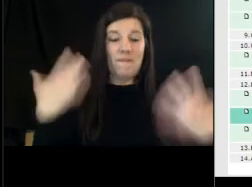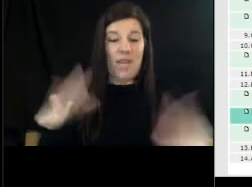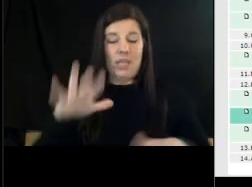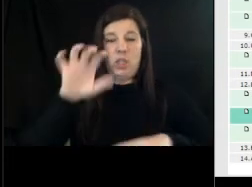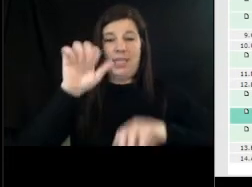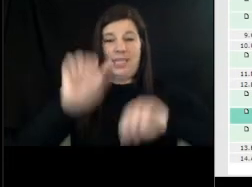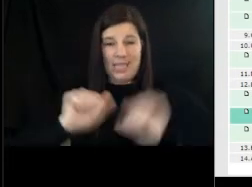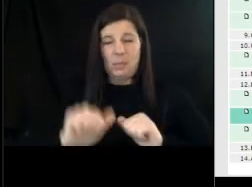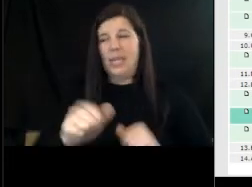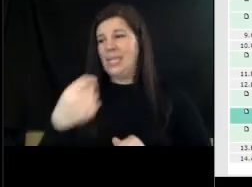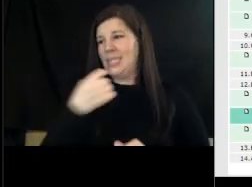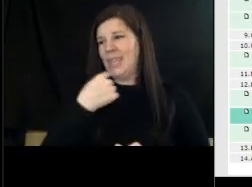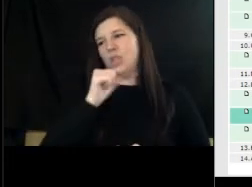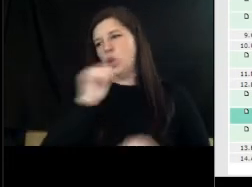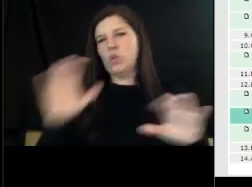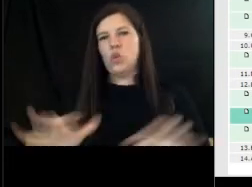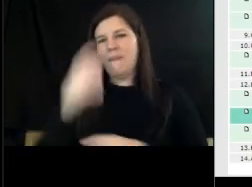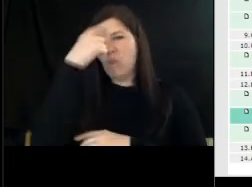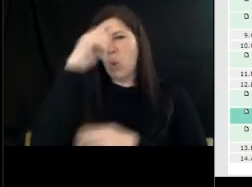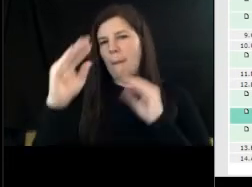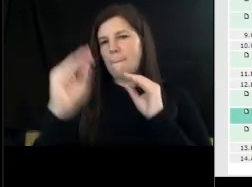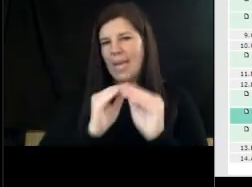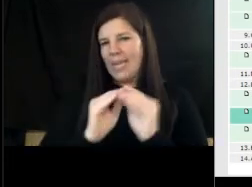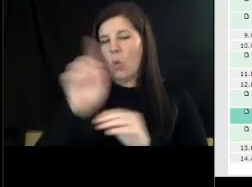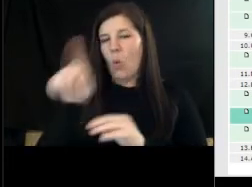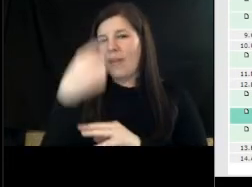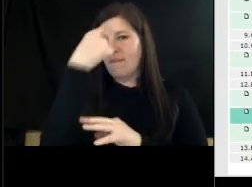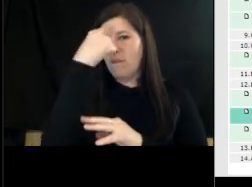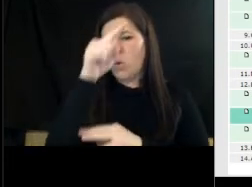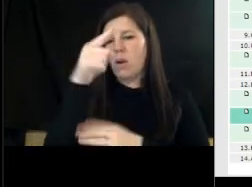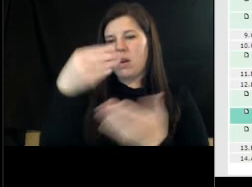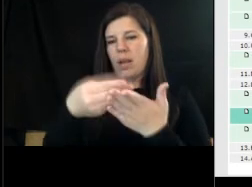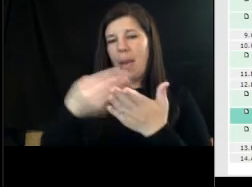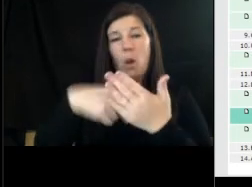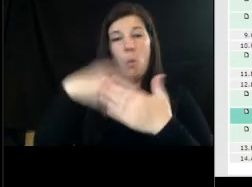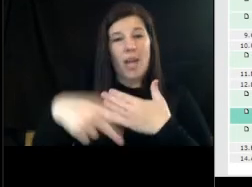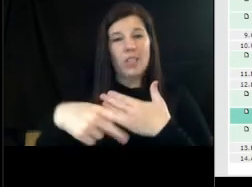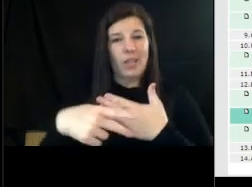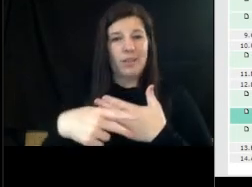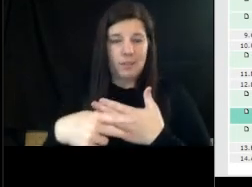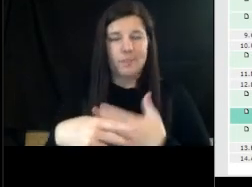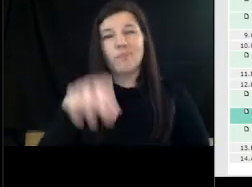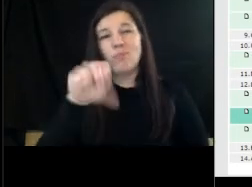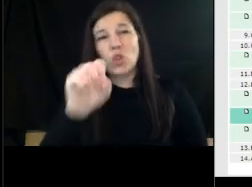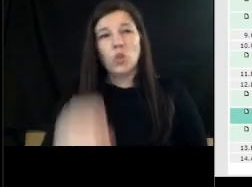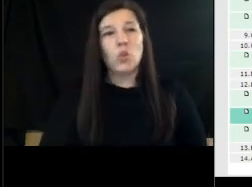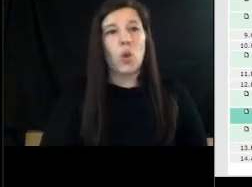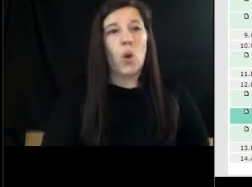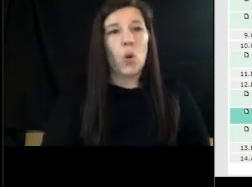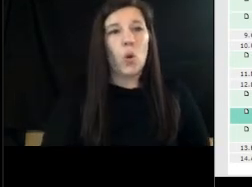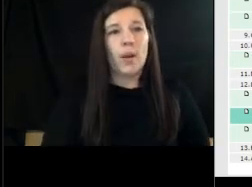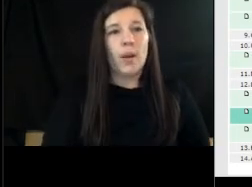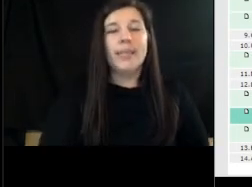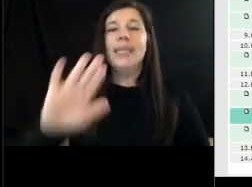uh maintenance activities it's only for capital projects and other projects like that so at that point uh city took it over